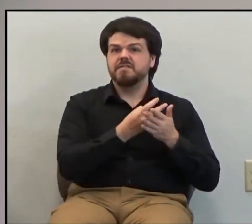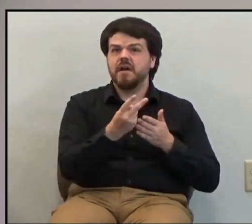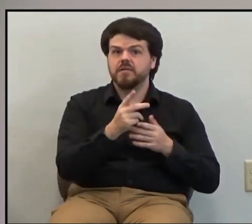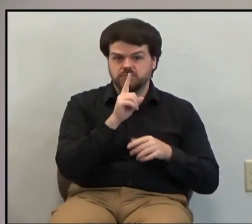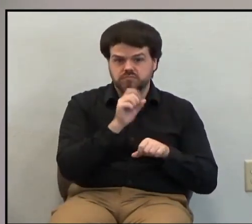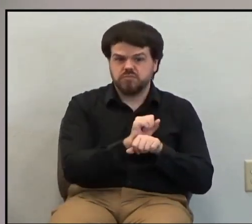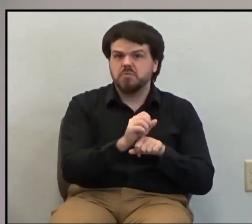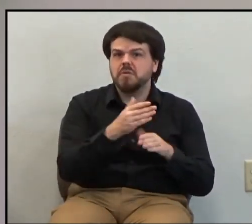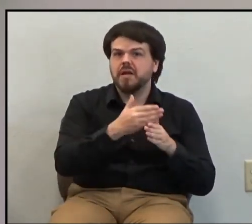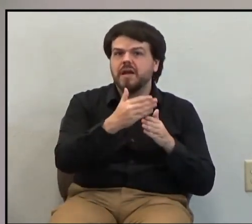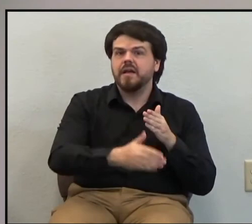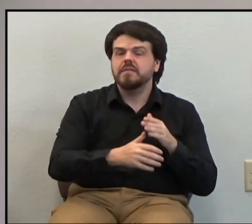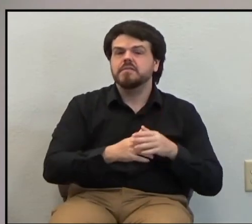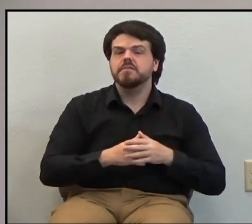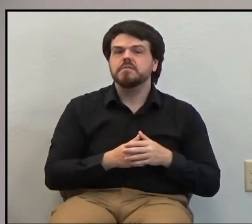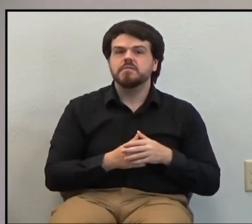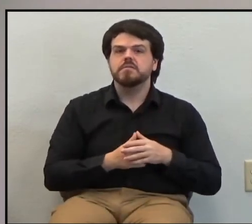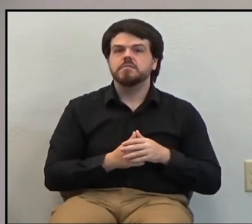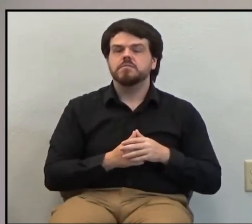Timothy had failed.